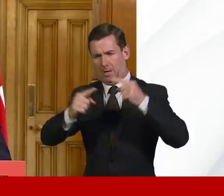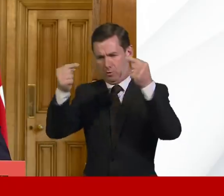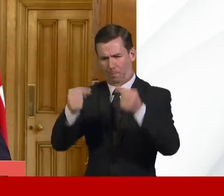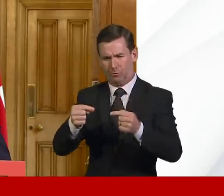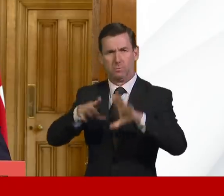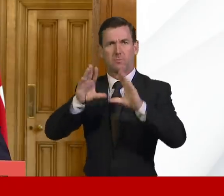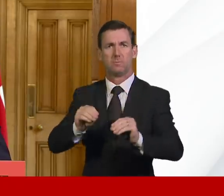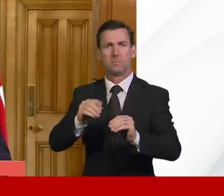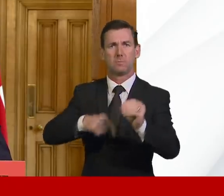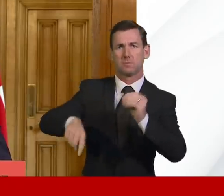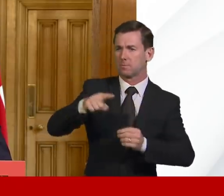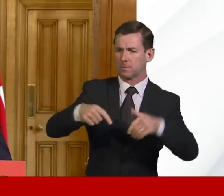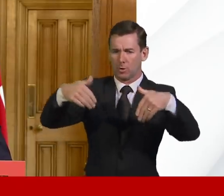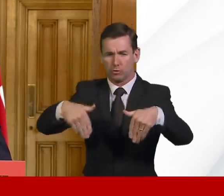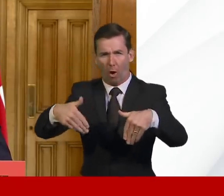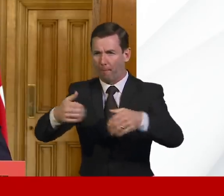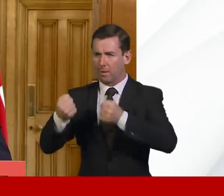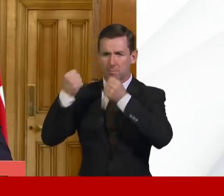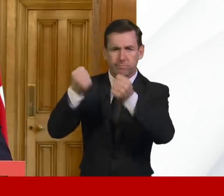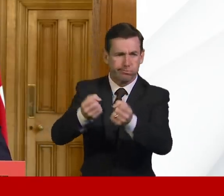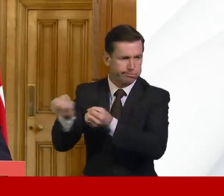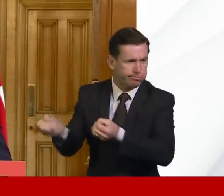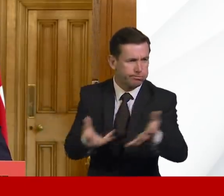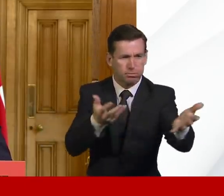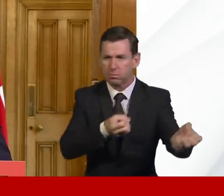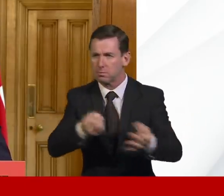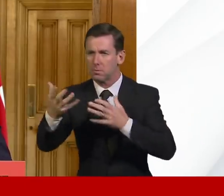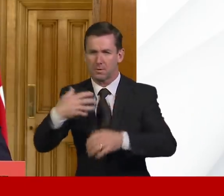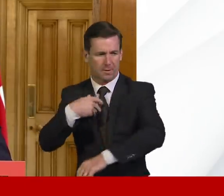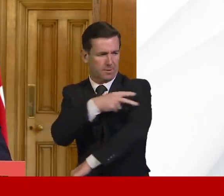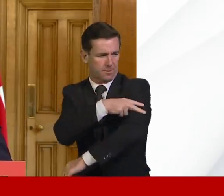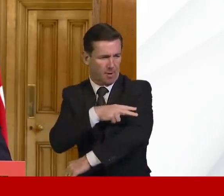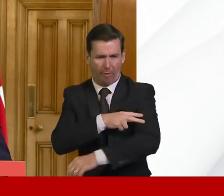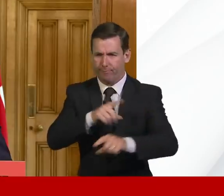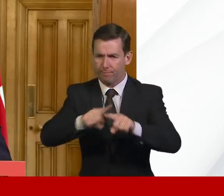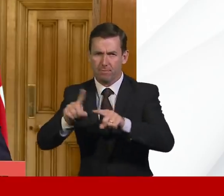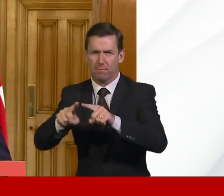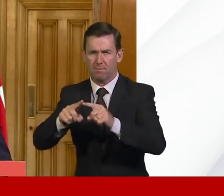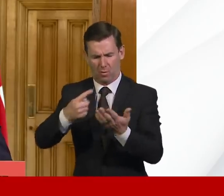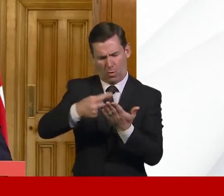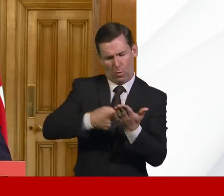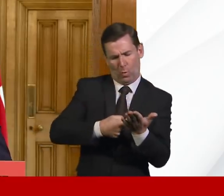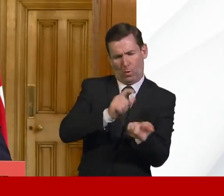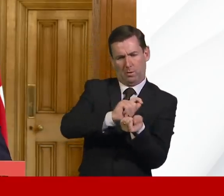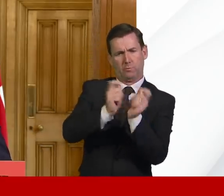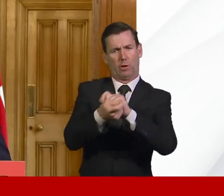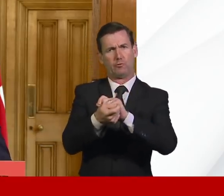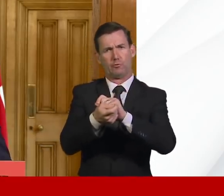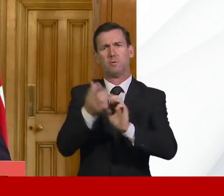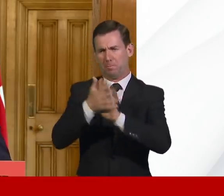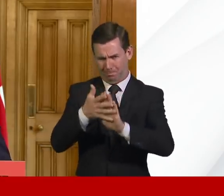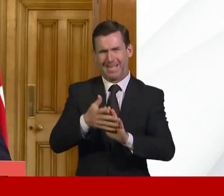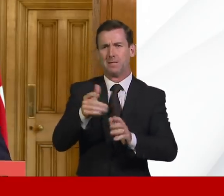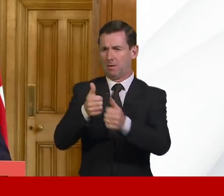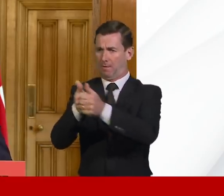vans to ferry operators coordinating staff, these measures will allow firms to work together to deliver vital